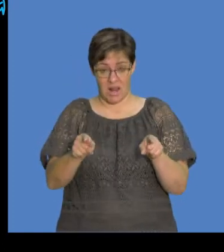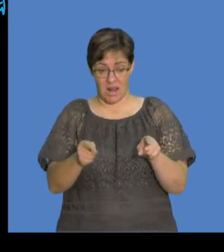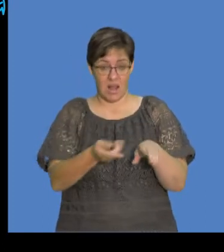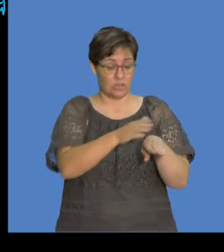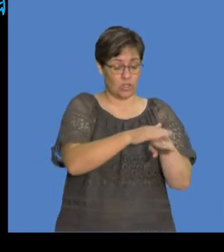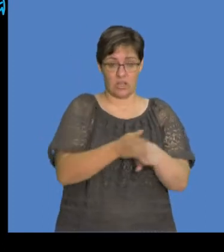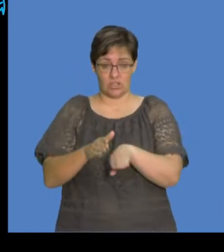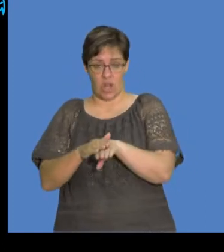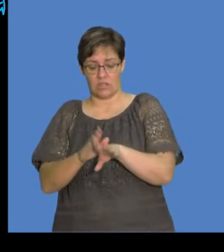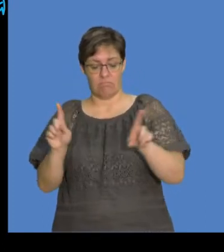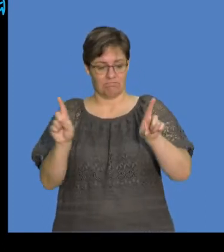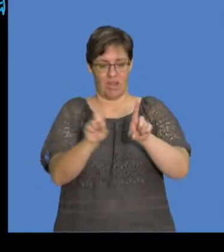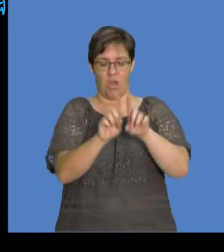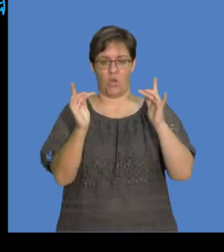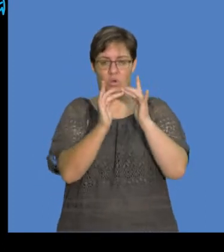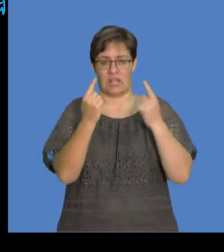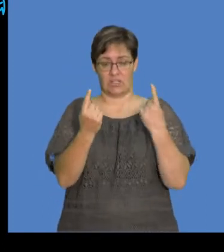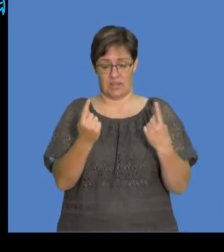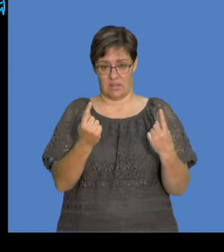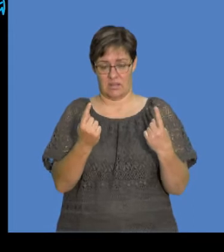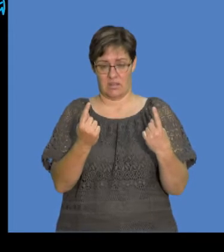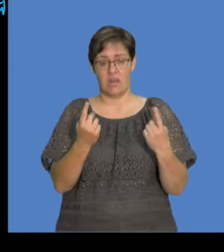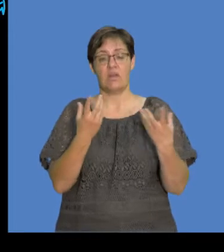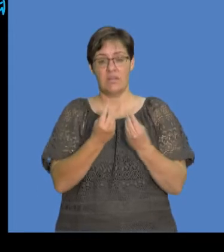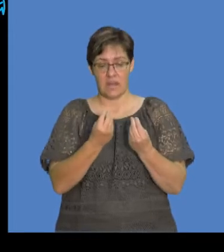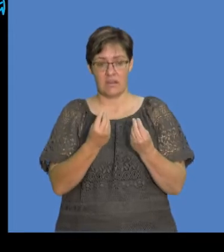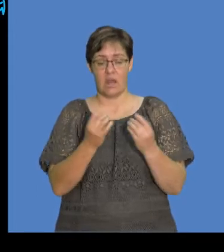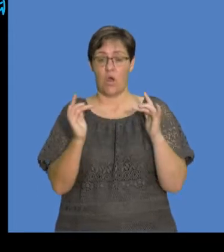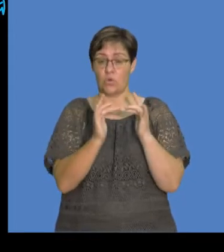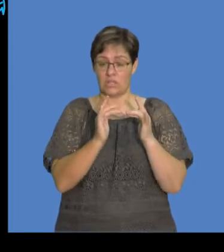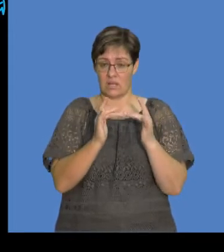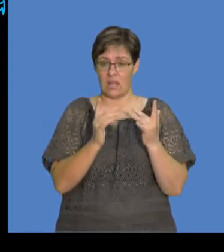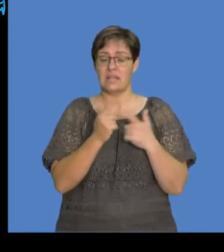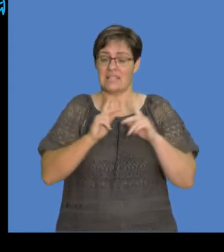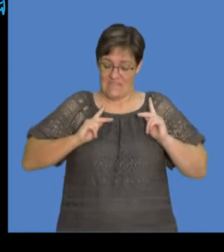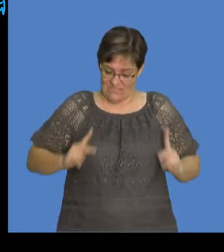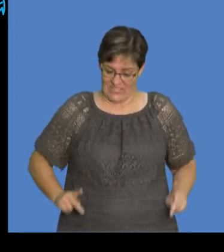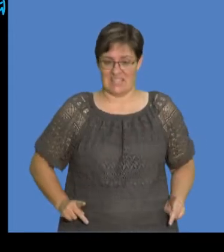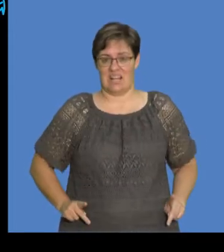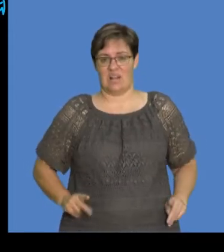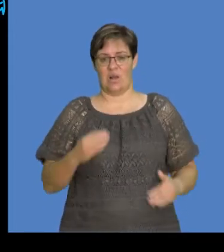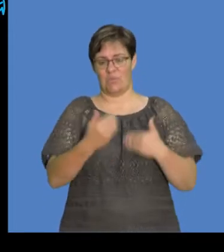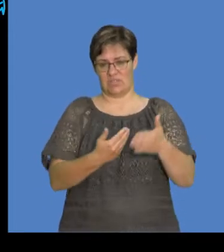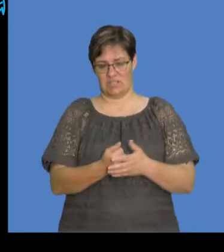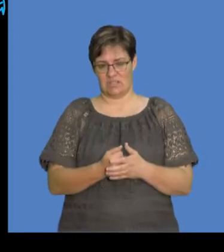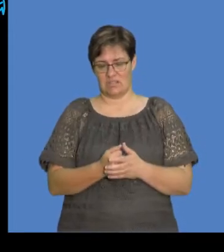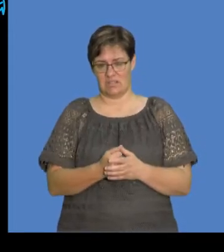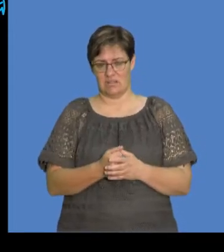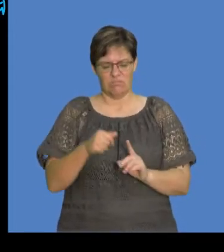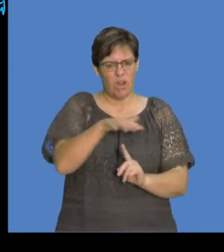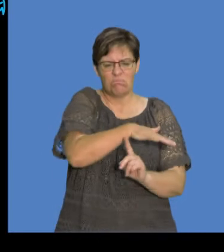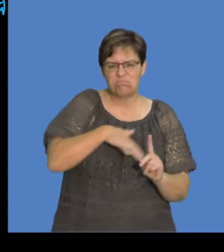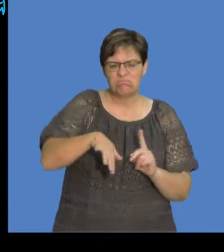that are charged, they are brought into contact. Them coming together or in contact, that's a physical process. So under what